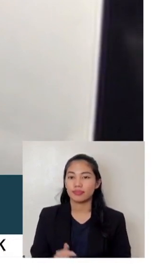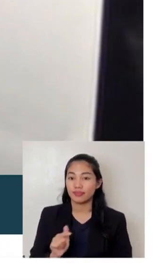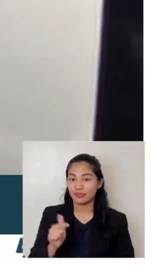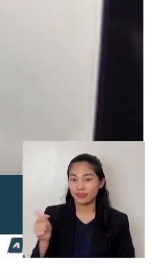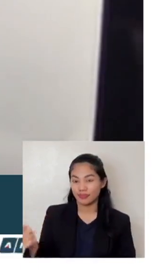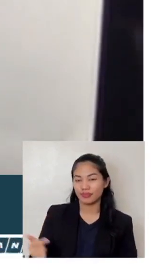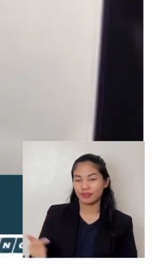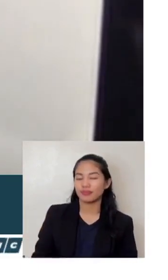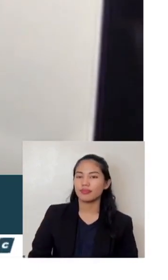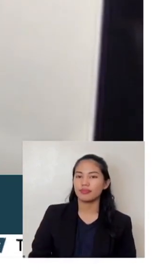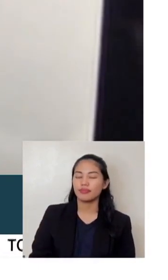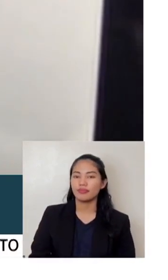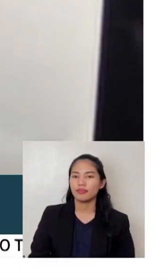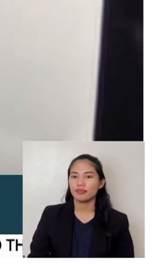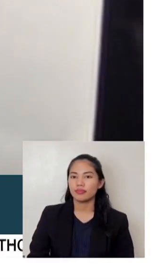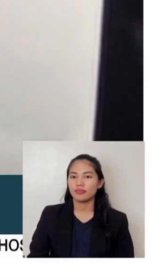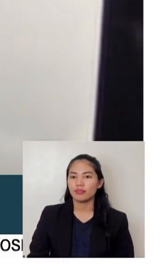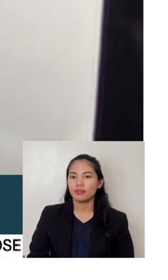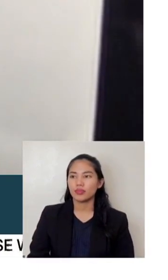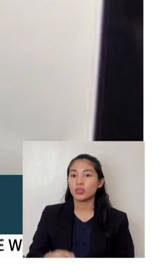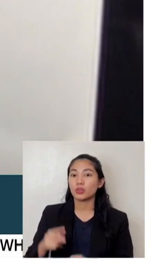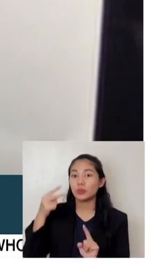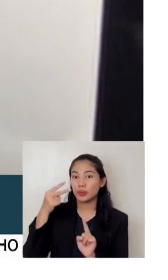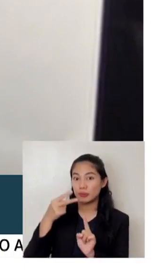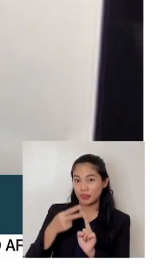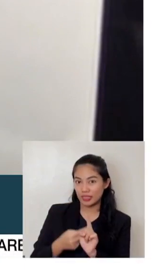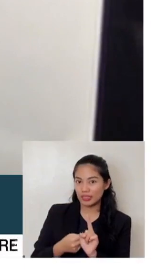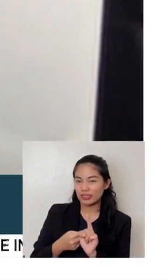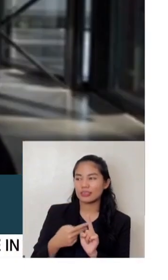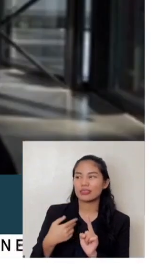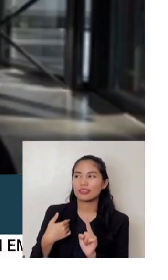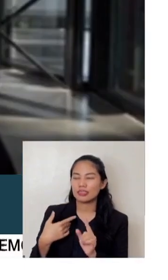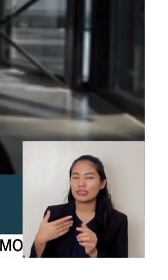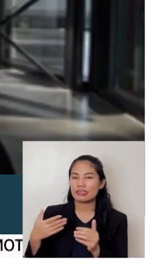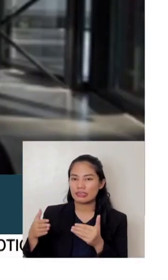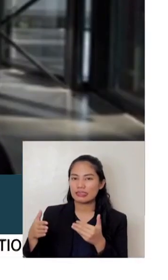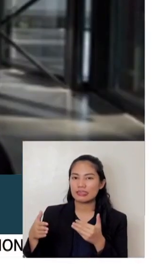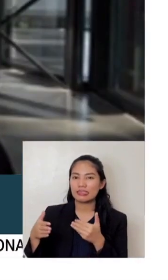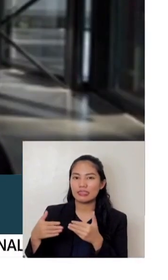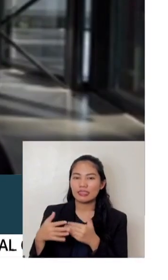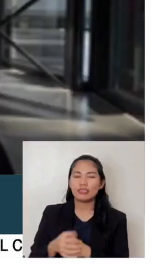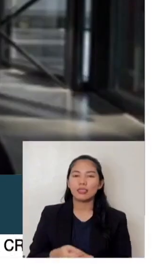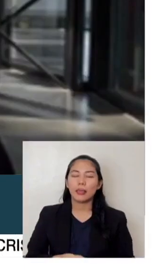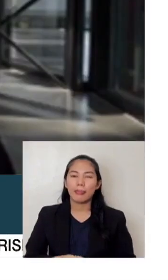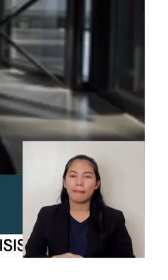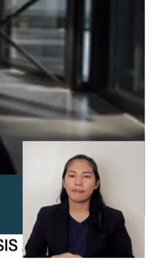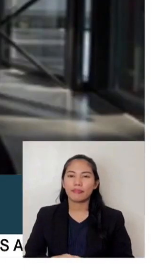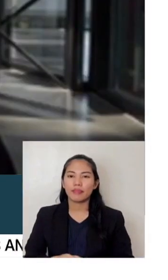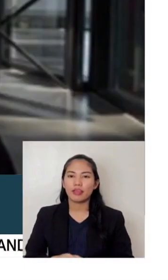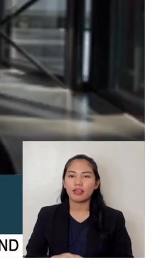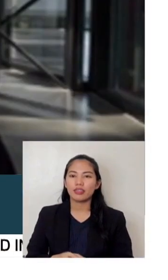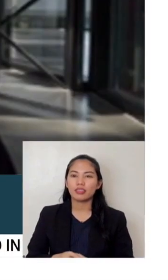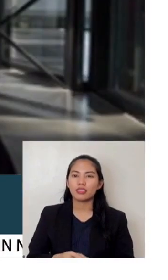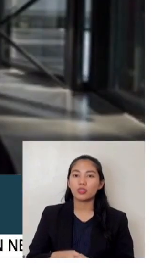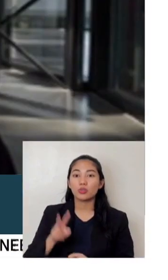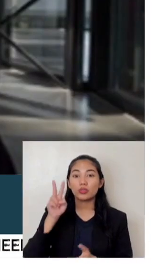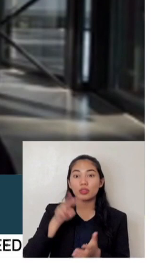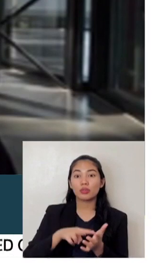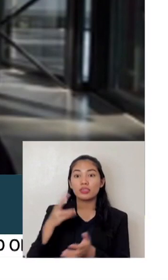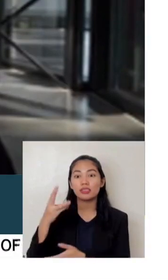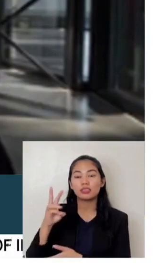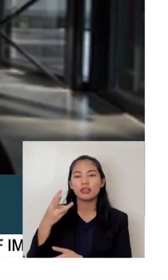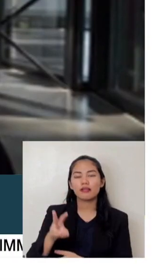Well, two months are like an eternity in Philippine politics. It ain't over until it's over. In 2016, 54